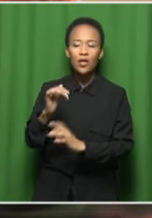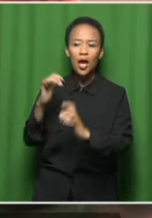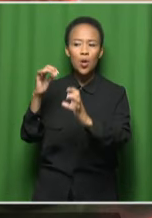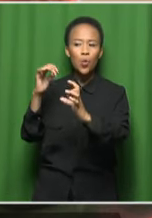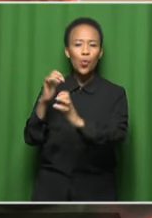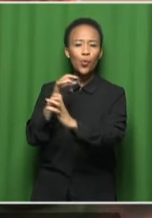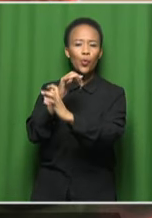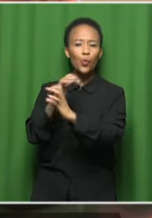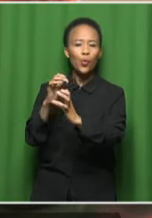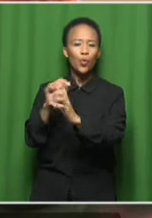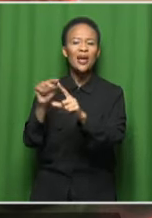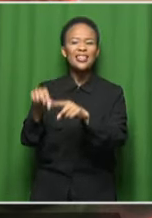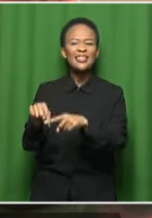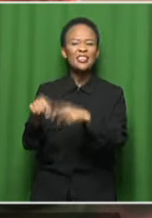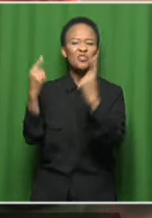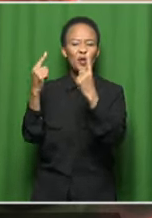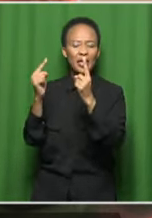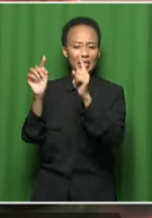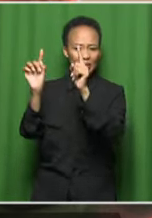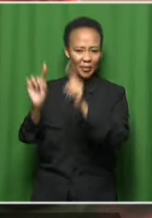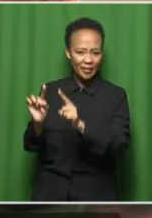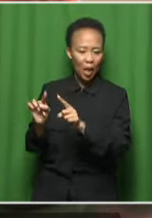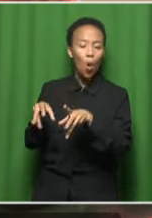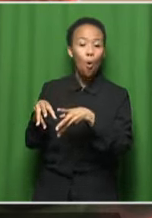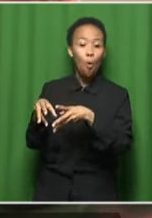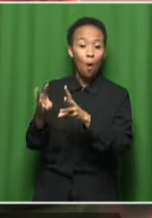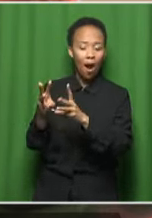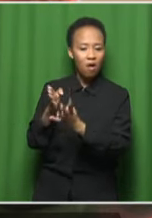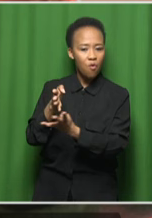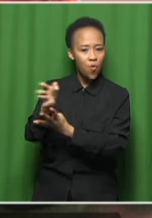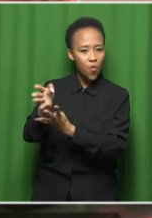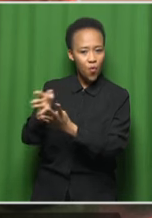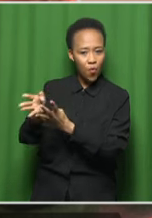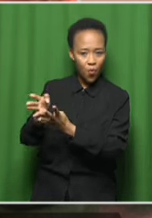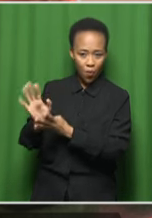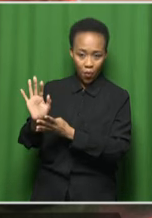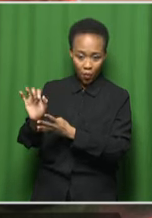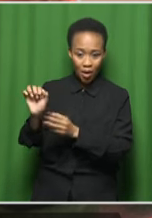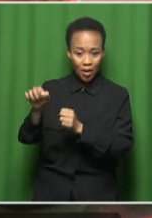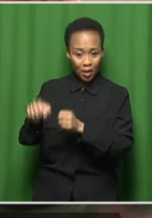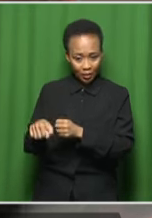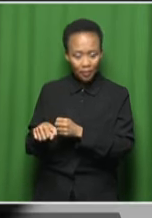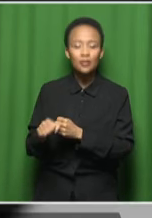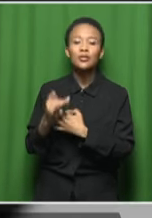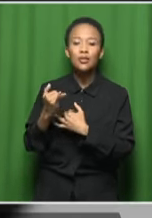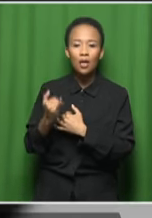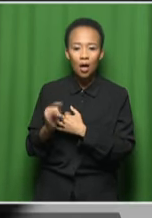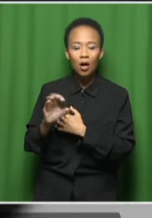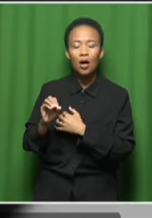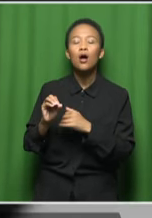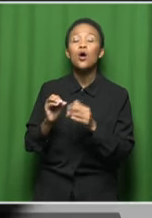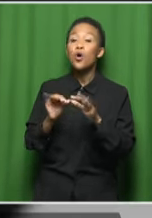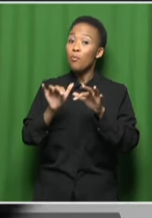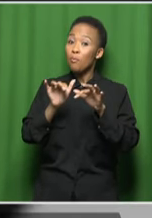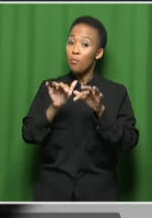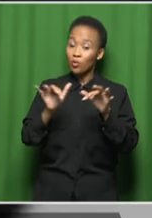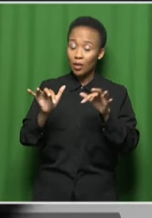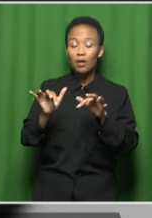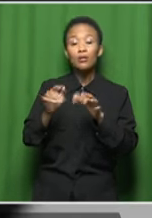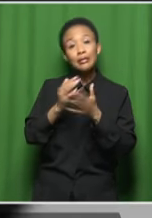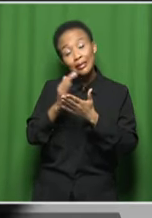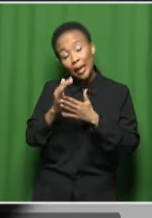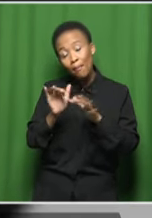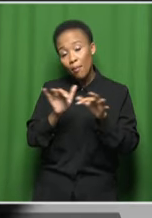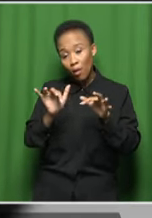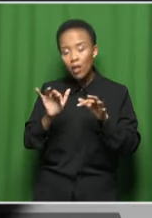unique in many ways. As much as our artists are very scholoric and very educated in the space of jazz,